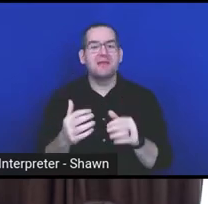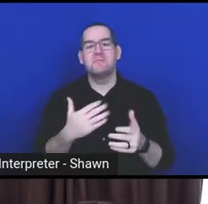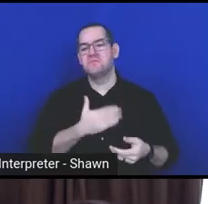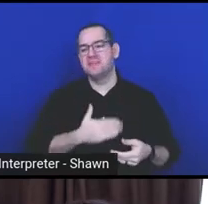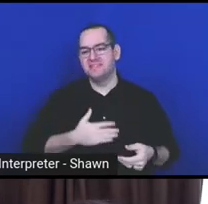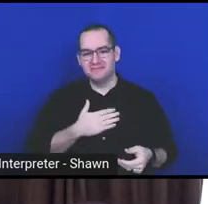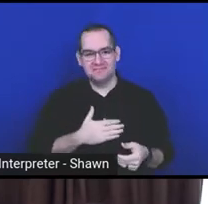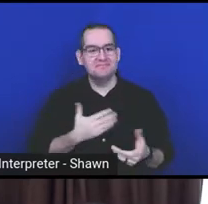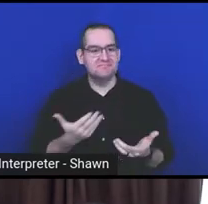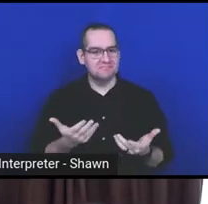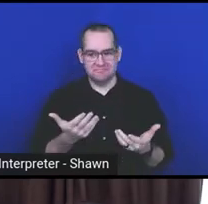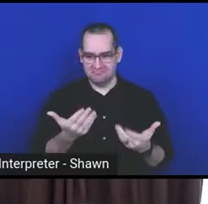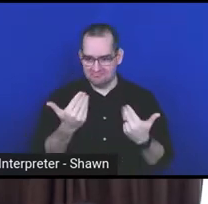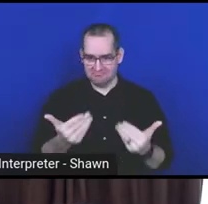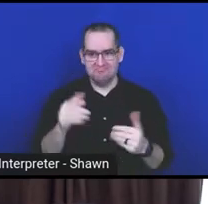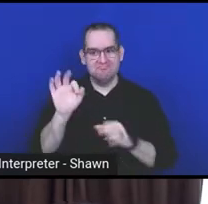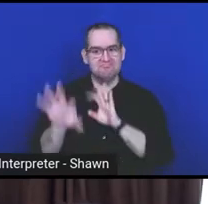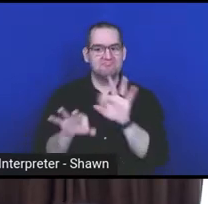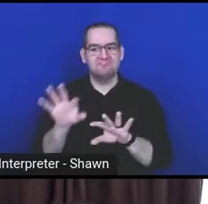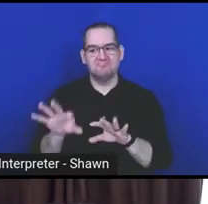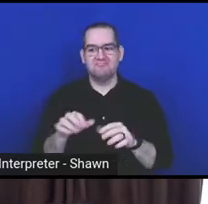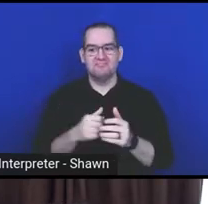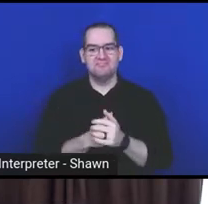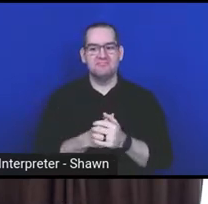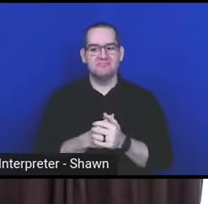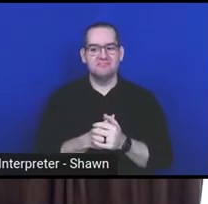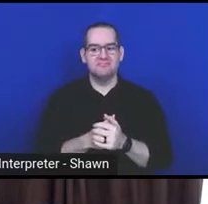feel free to drop it in there, and I'll read it.